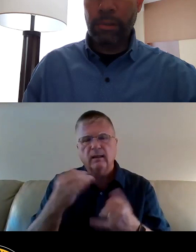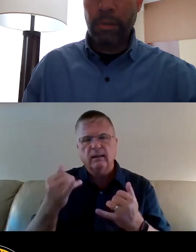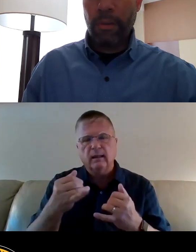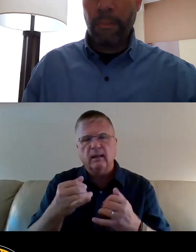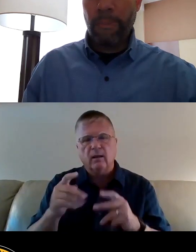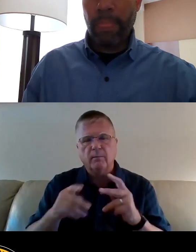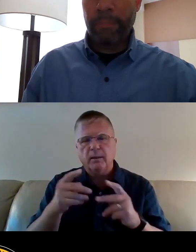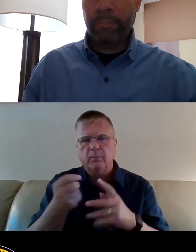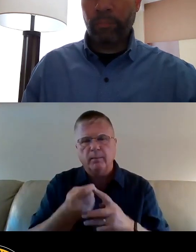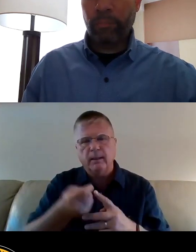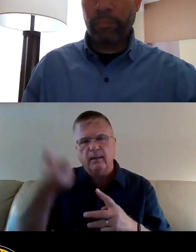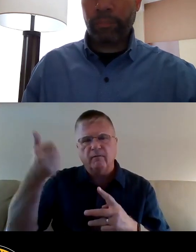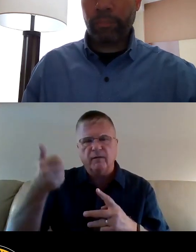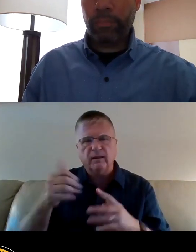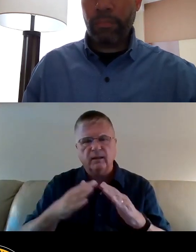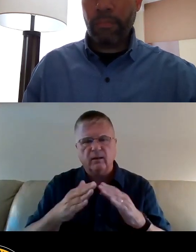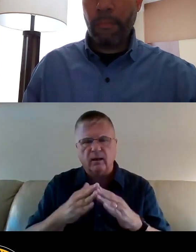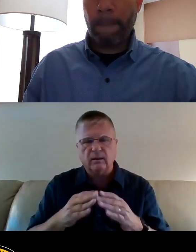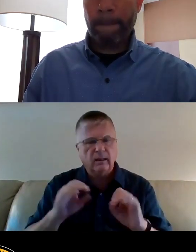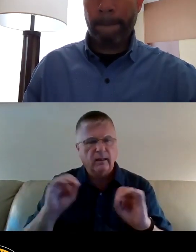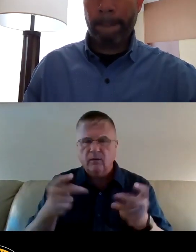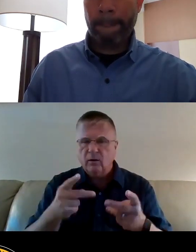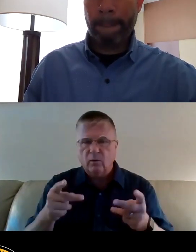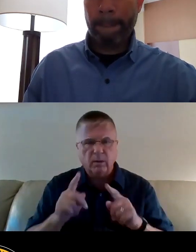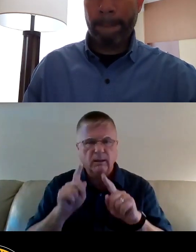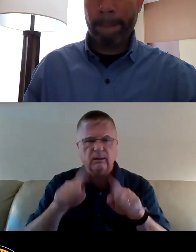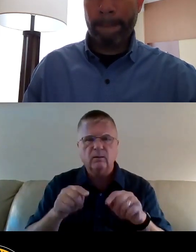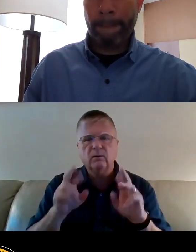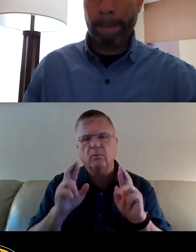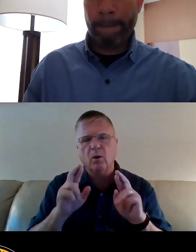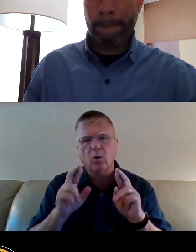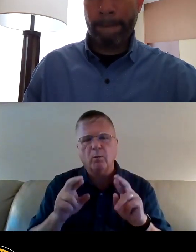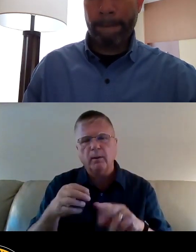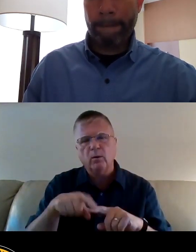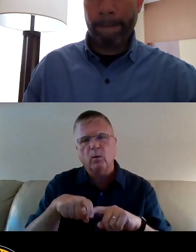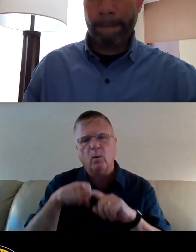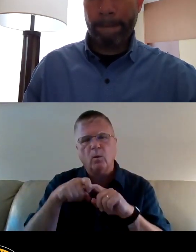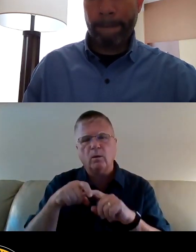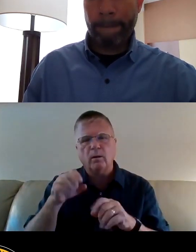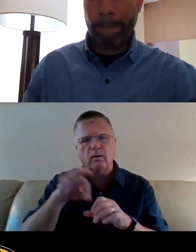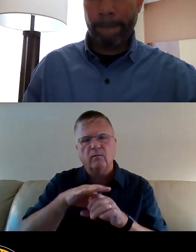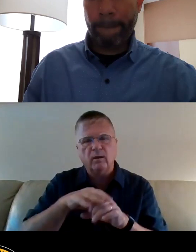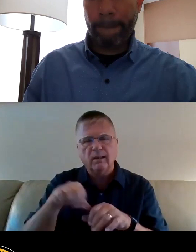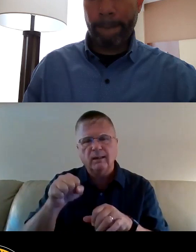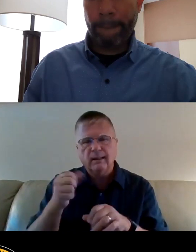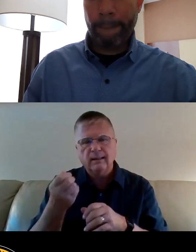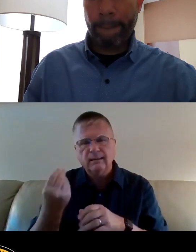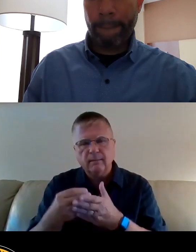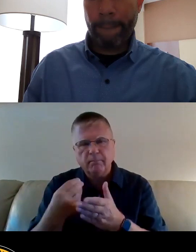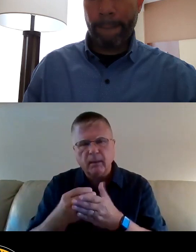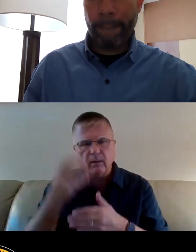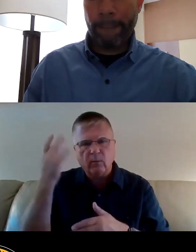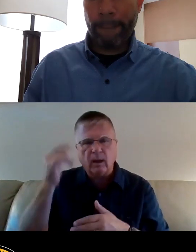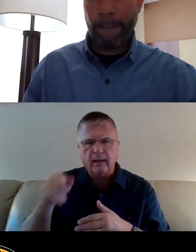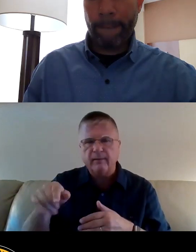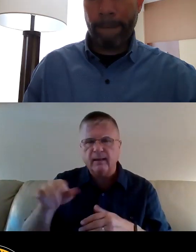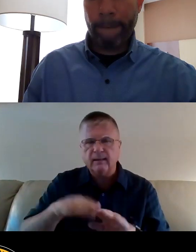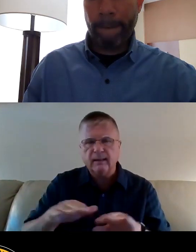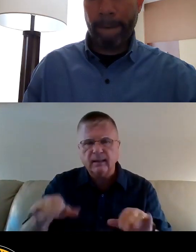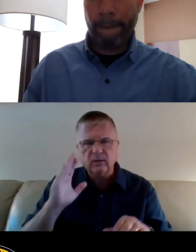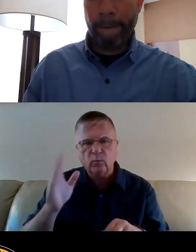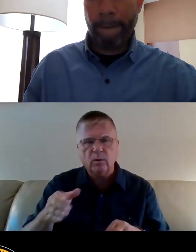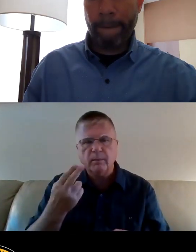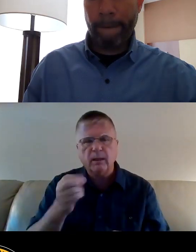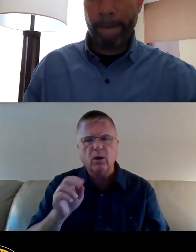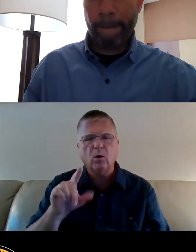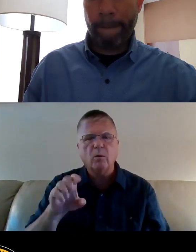They're not going to have nowhere to go. So I'm hoping you'll hold off on the vote and allocate some money so these kids who are going to be homeless